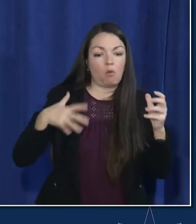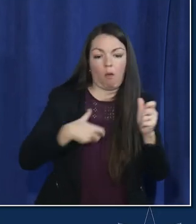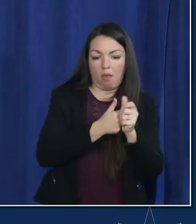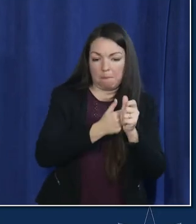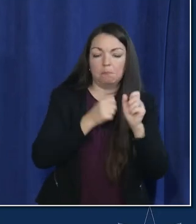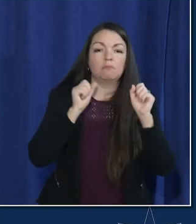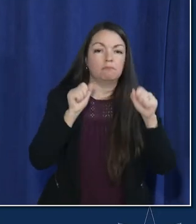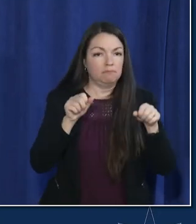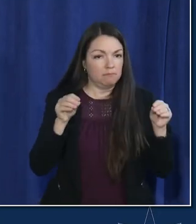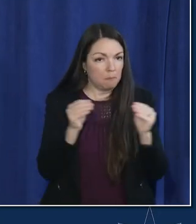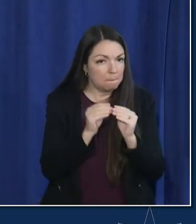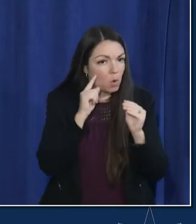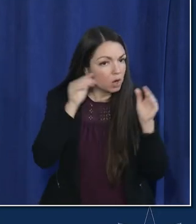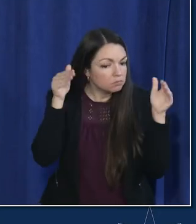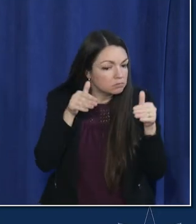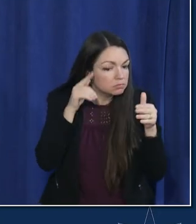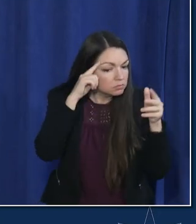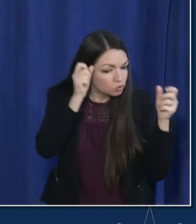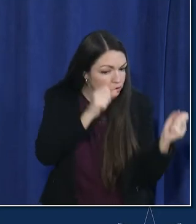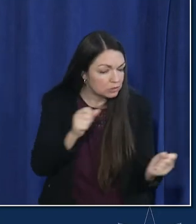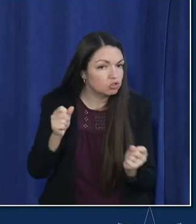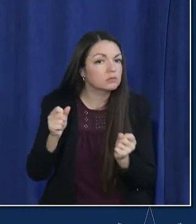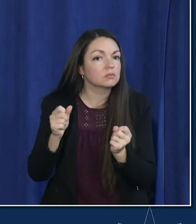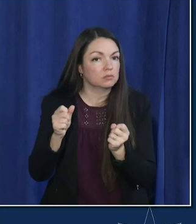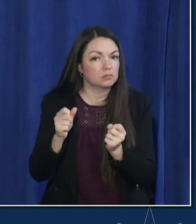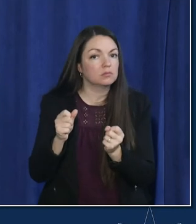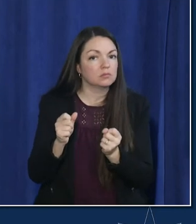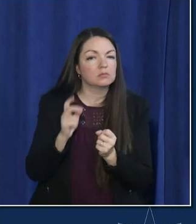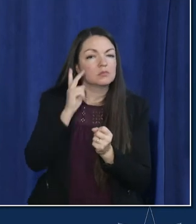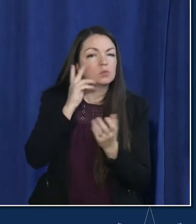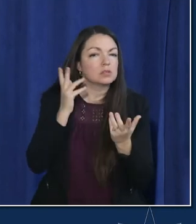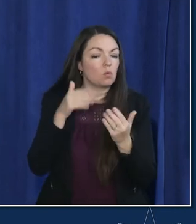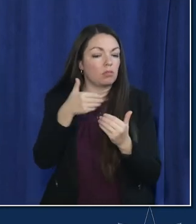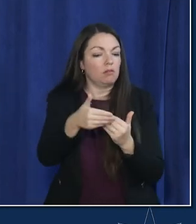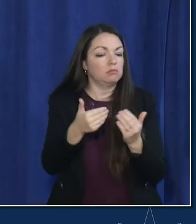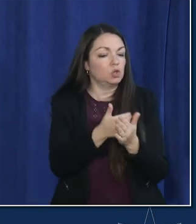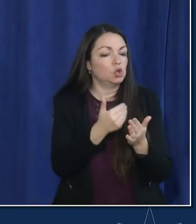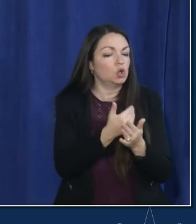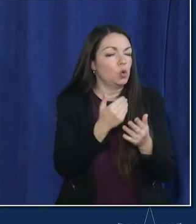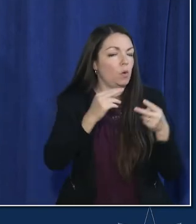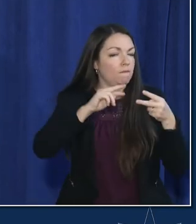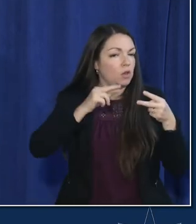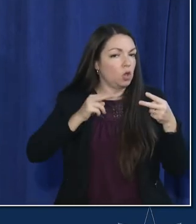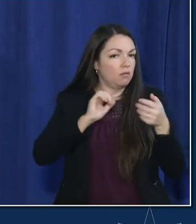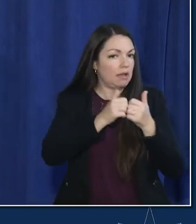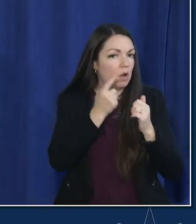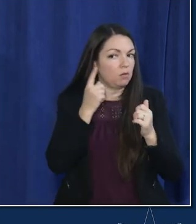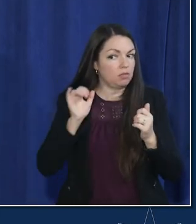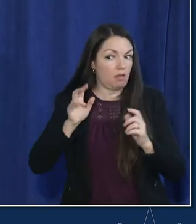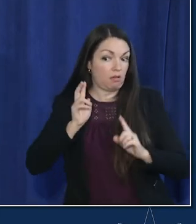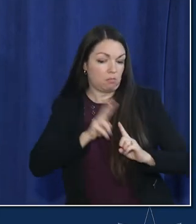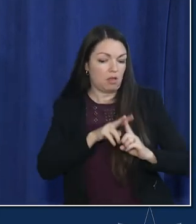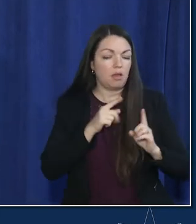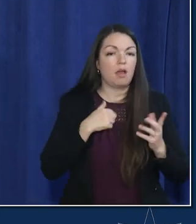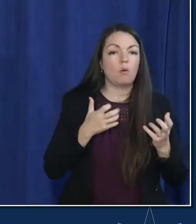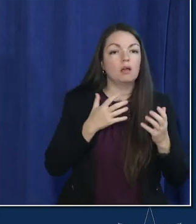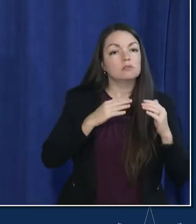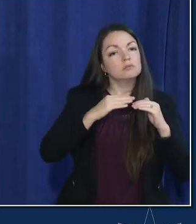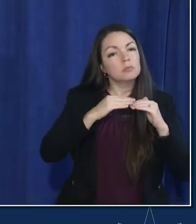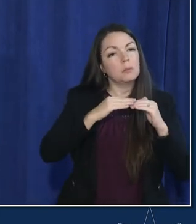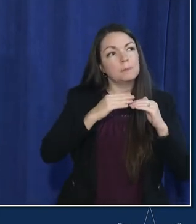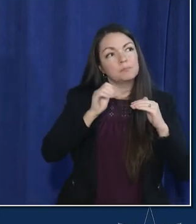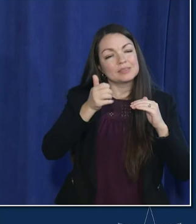pivot and be more strategic so one of the and we'll see what this new variant whether this still supplies i'd like to get a minimum of 10 per